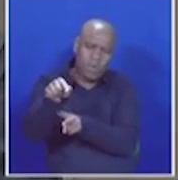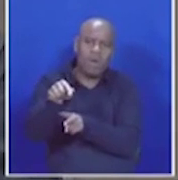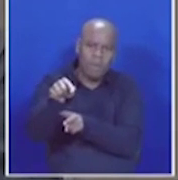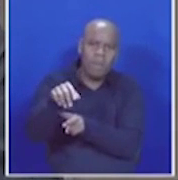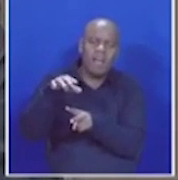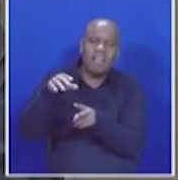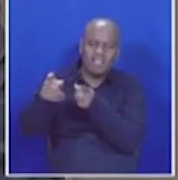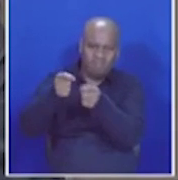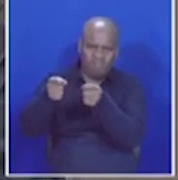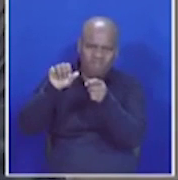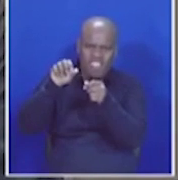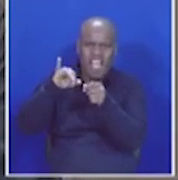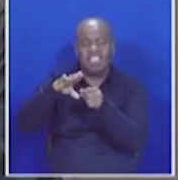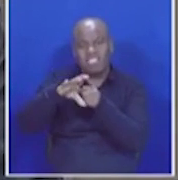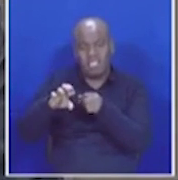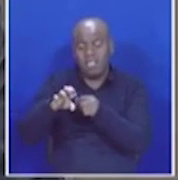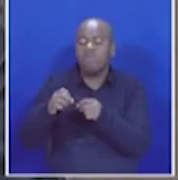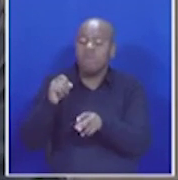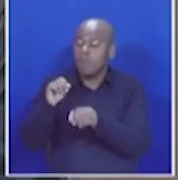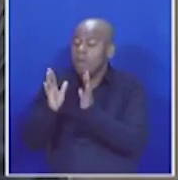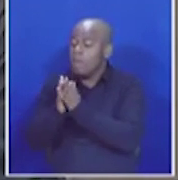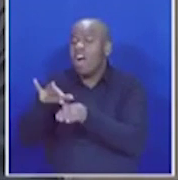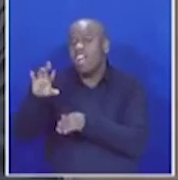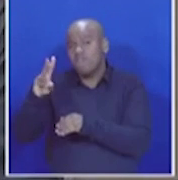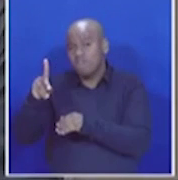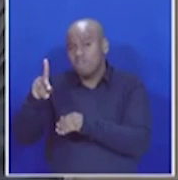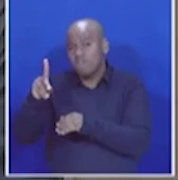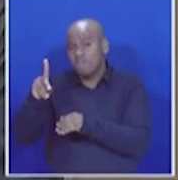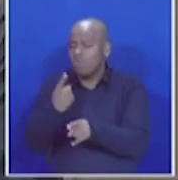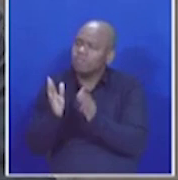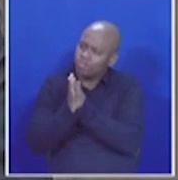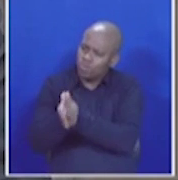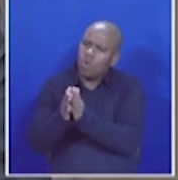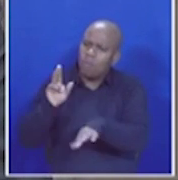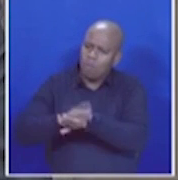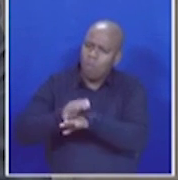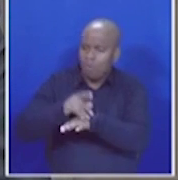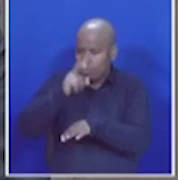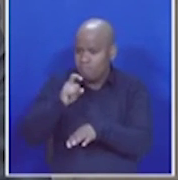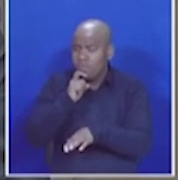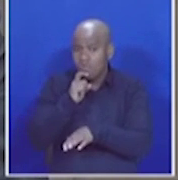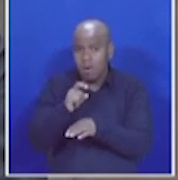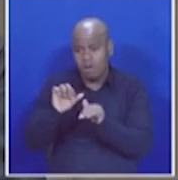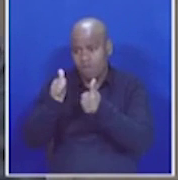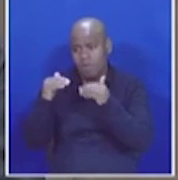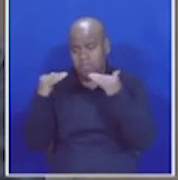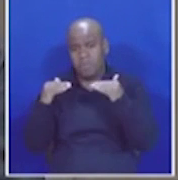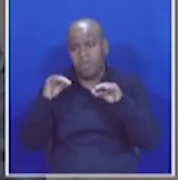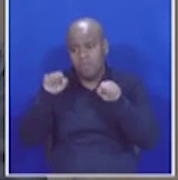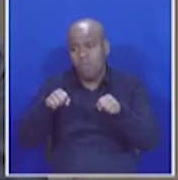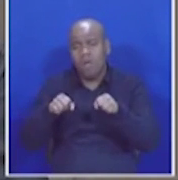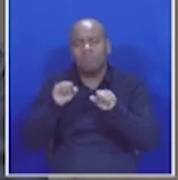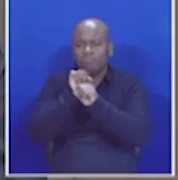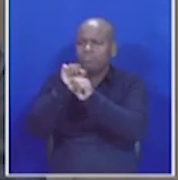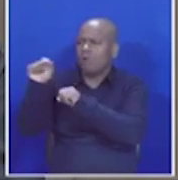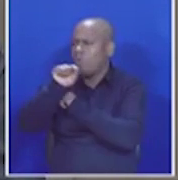our country. The IFP has also repeatedly appealed to the IEC to also monitor the integrity of the fairness of our campaigns